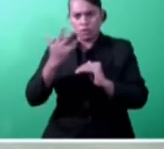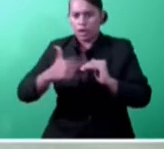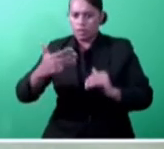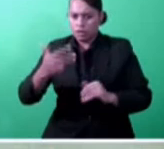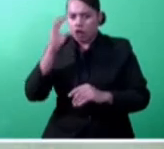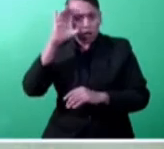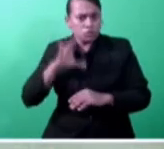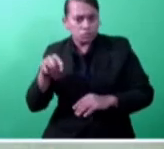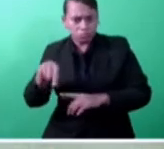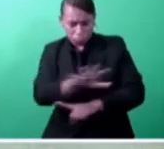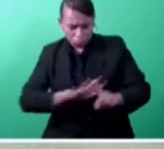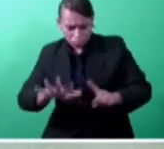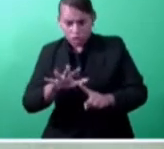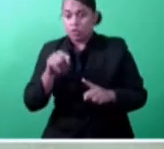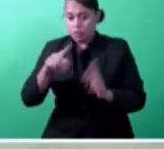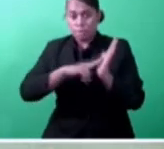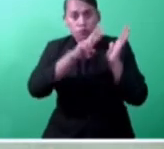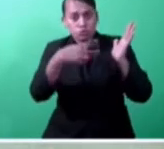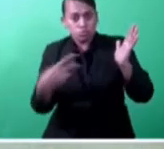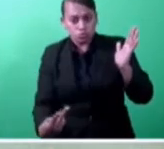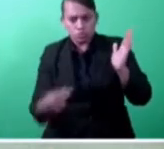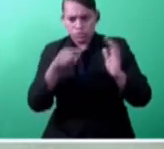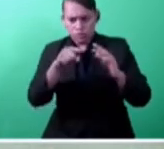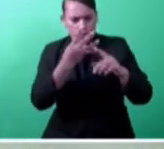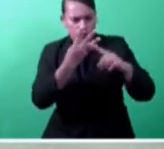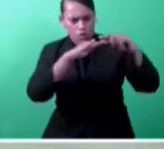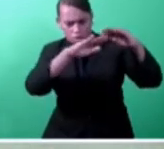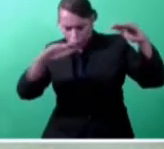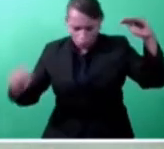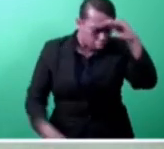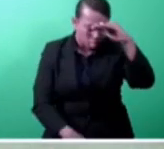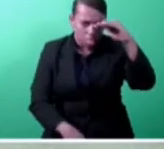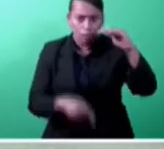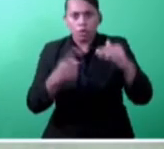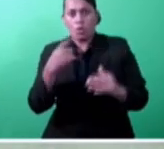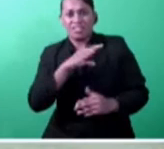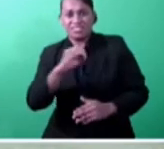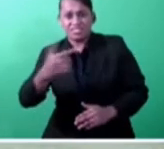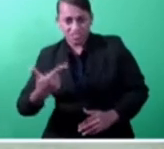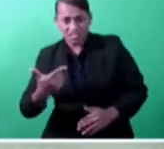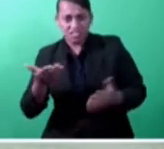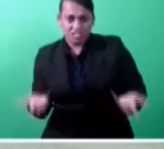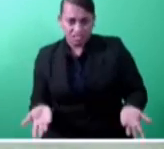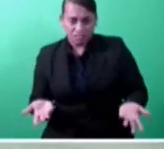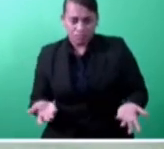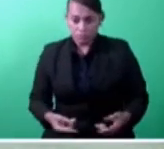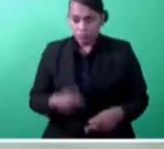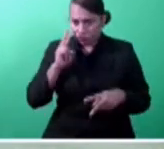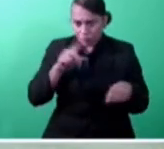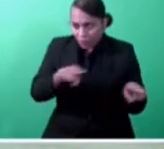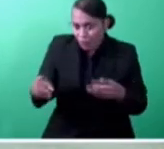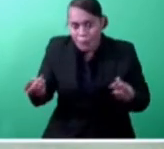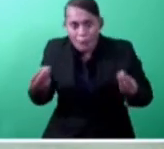and Vanuatu from 94 to 107. It is also worth noting that Fiji is the